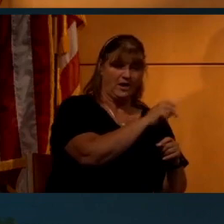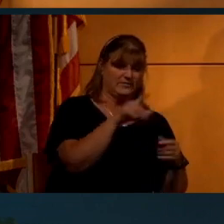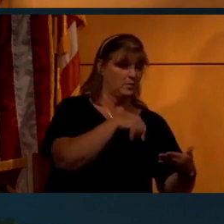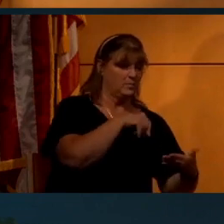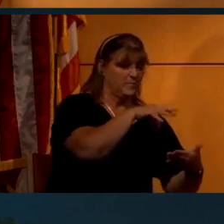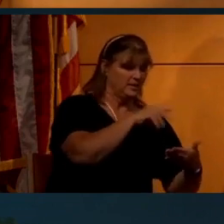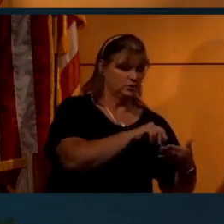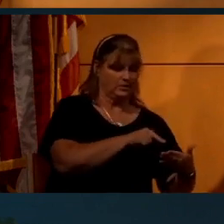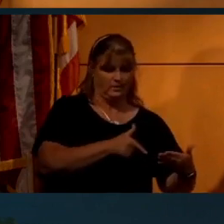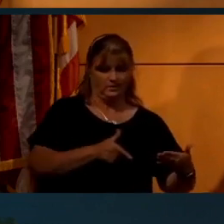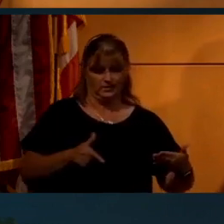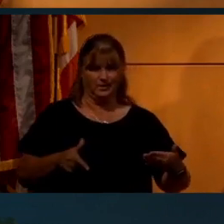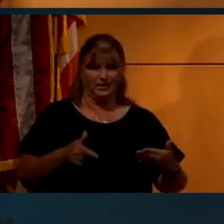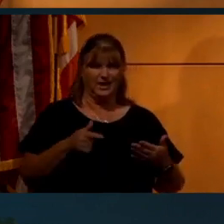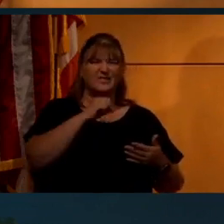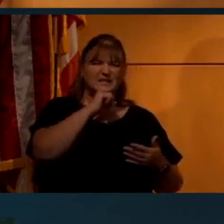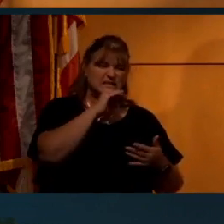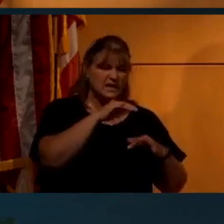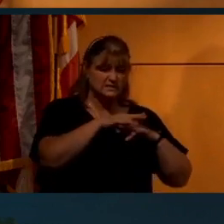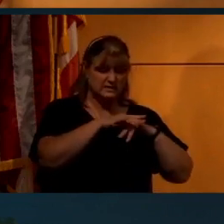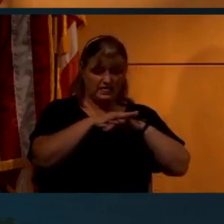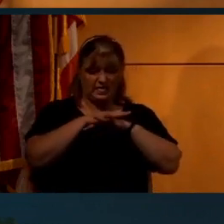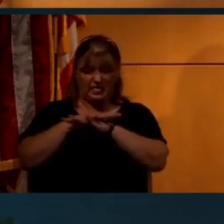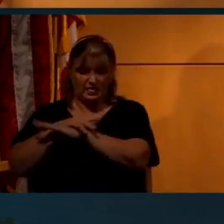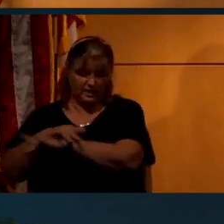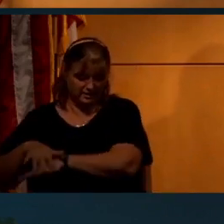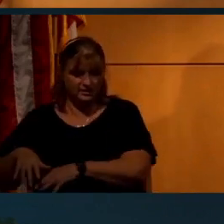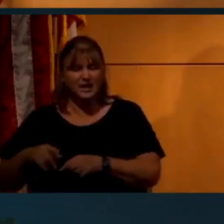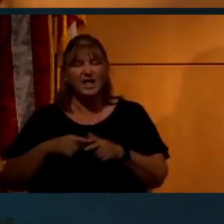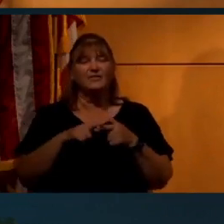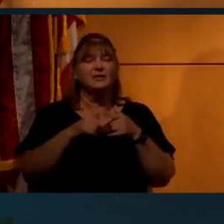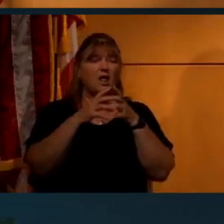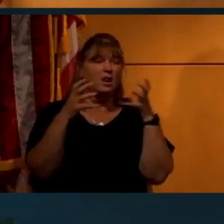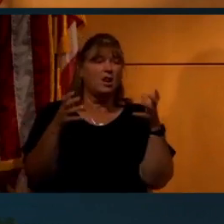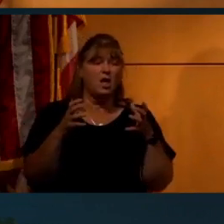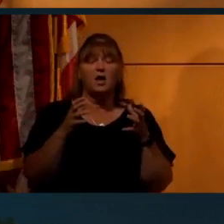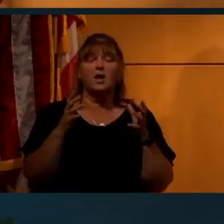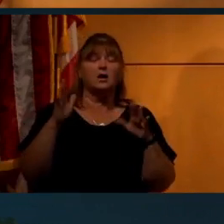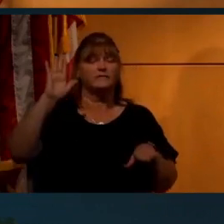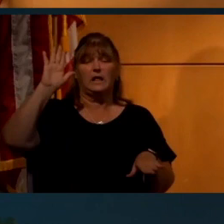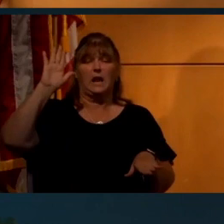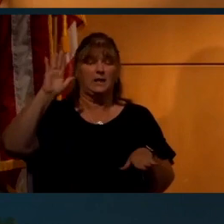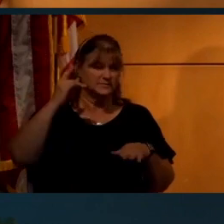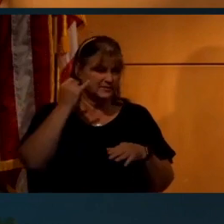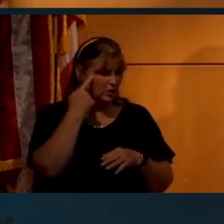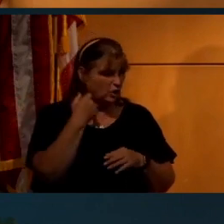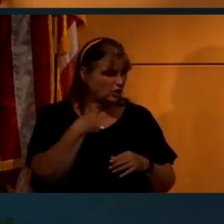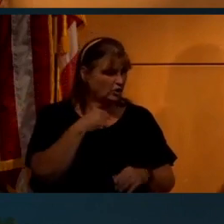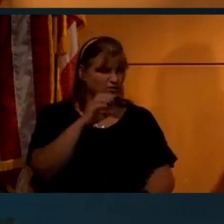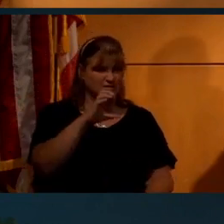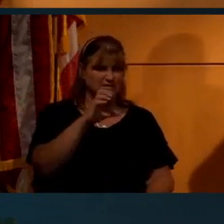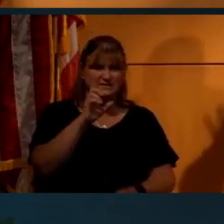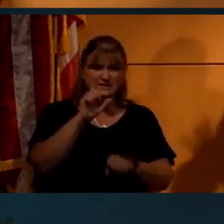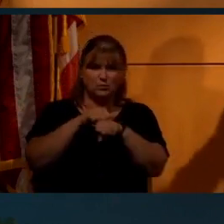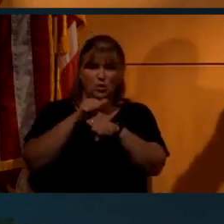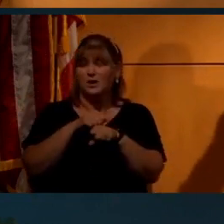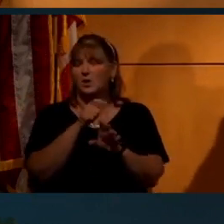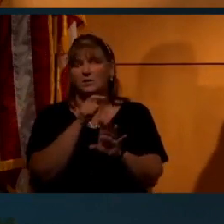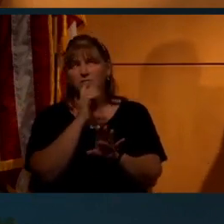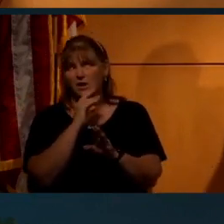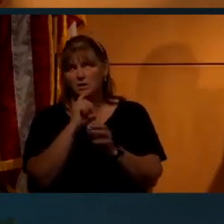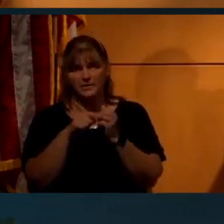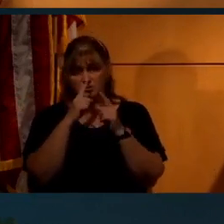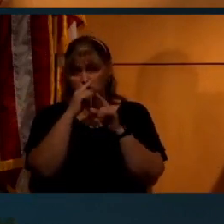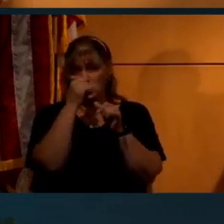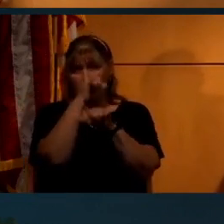it. And again, and again, again, dust gets in there and all that kind of stuff. And a lot of claims, if you've ever heard of the sea rock, I won't even go into that.